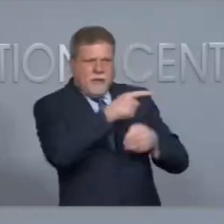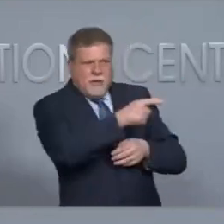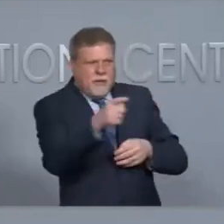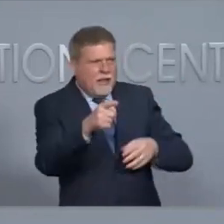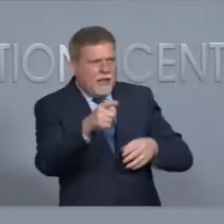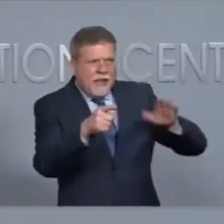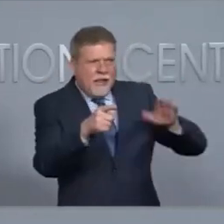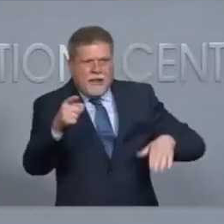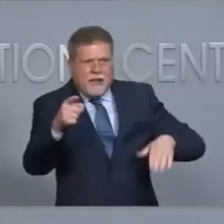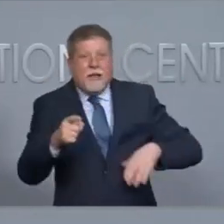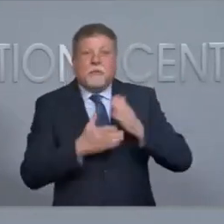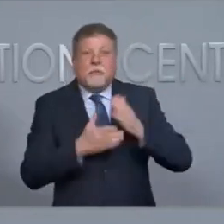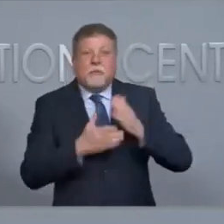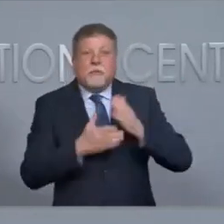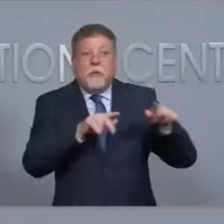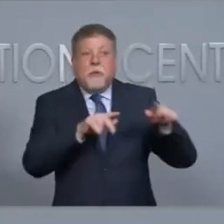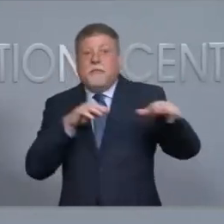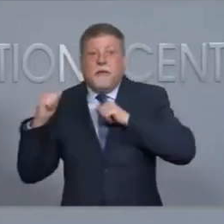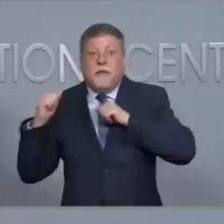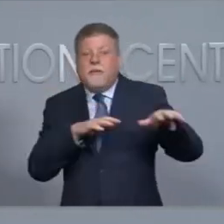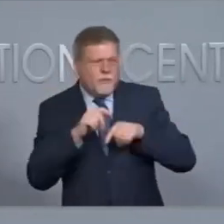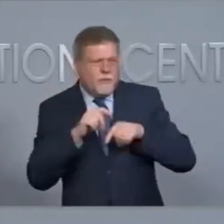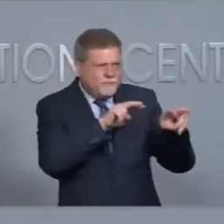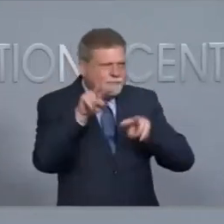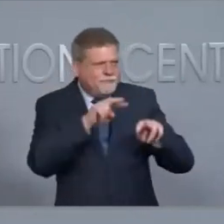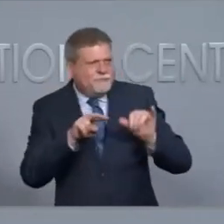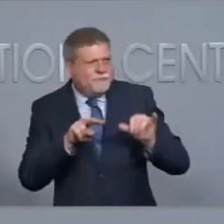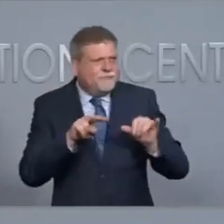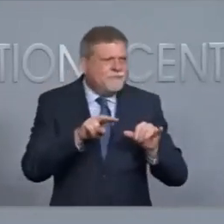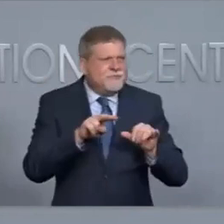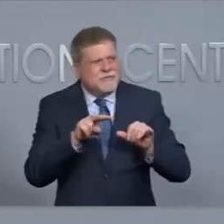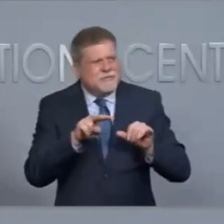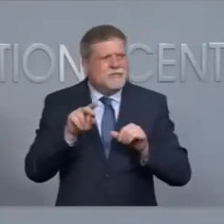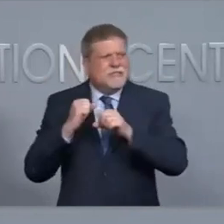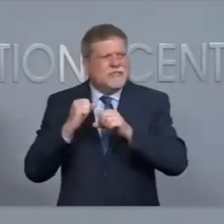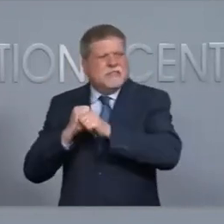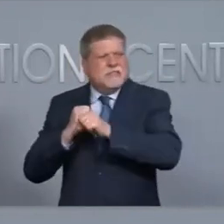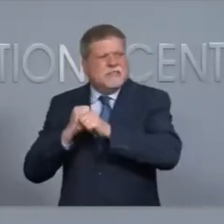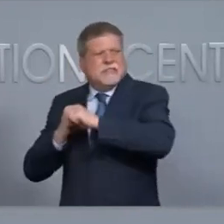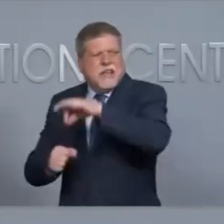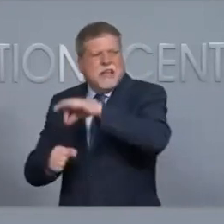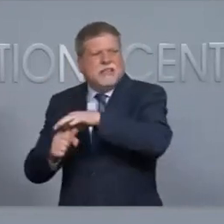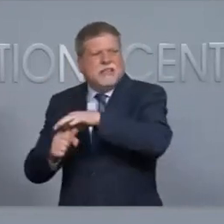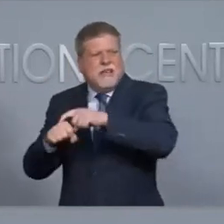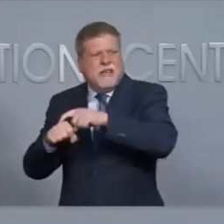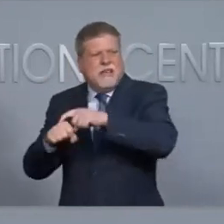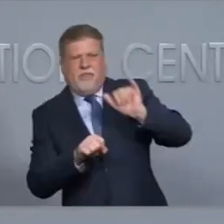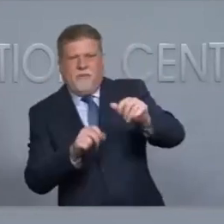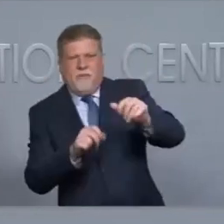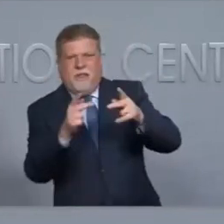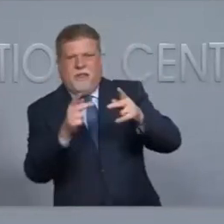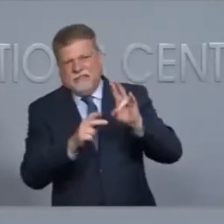because of the delay. Things of that nature are usually the questions that the State Board asks in helping them also to determine